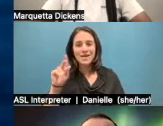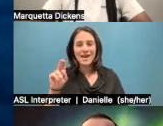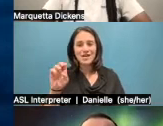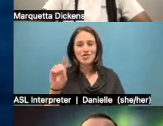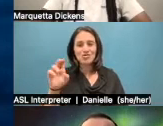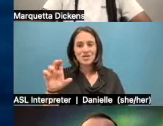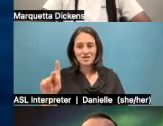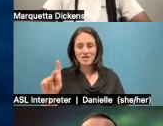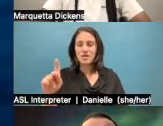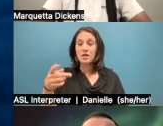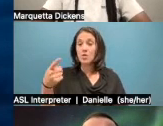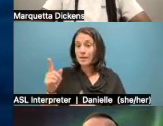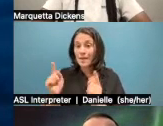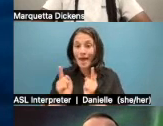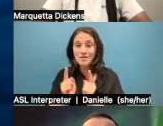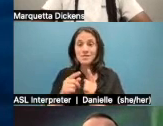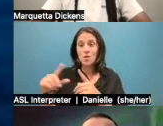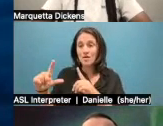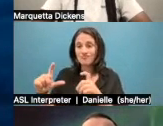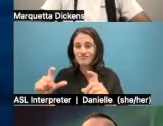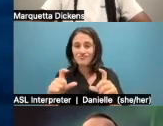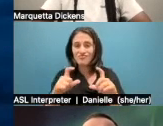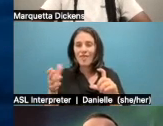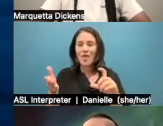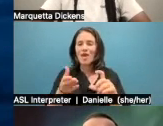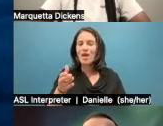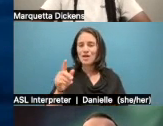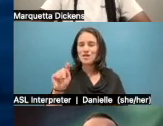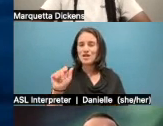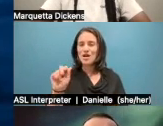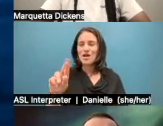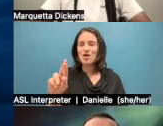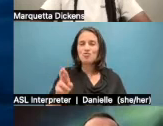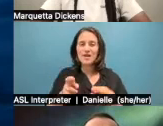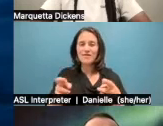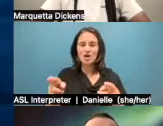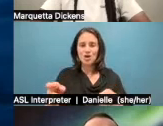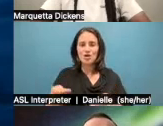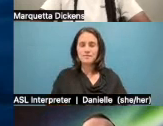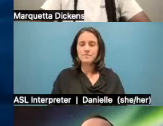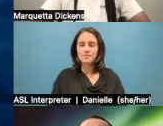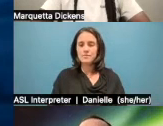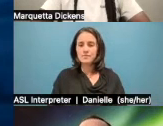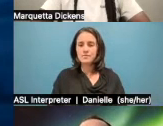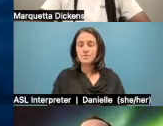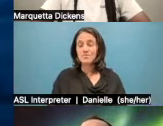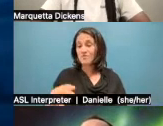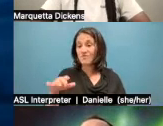we photographed them in the Tar River, this very collaborative portrait. And from the get-go, like, I